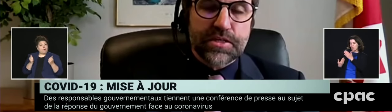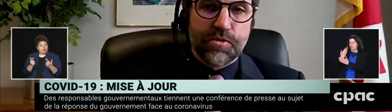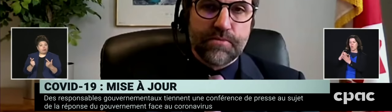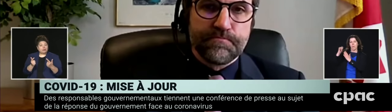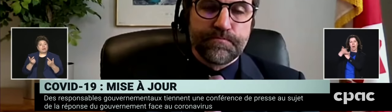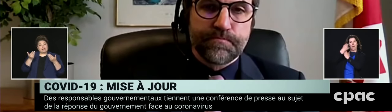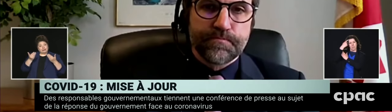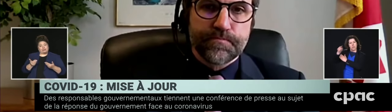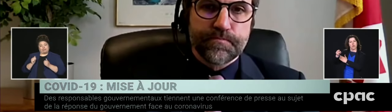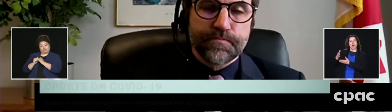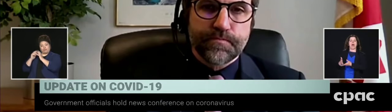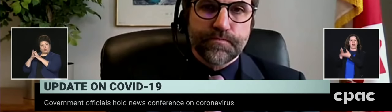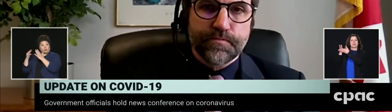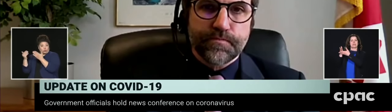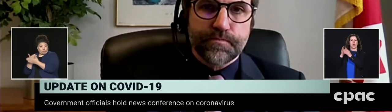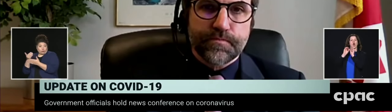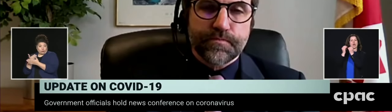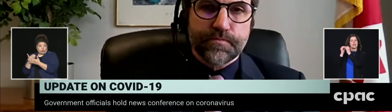organisations-là.